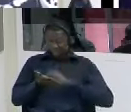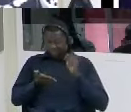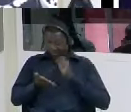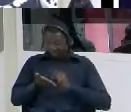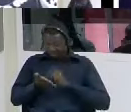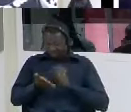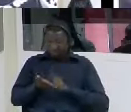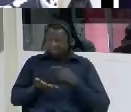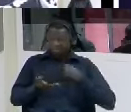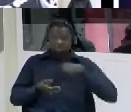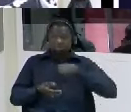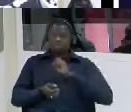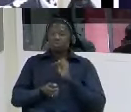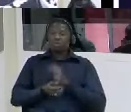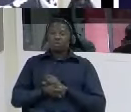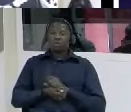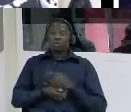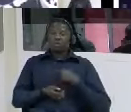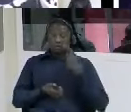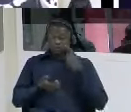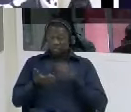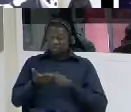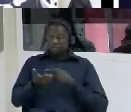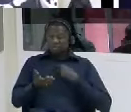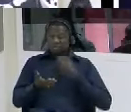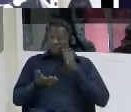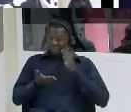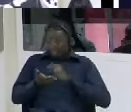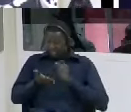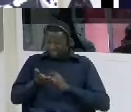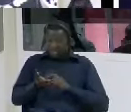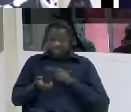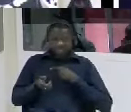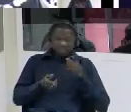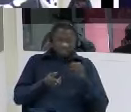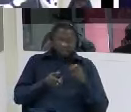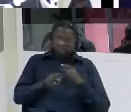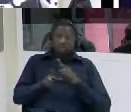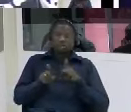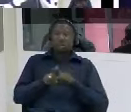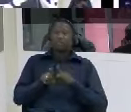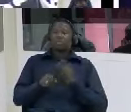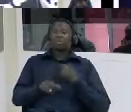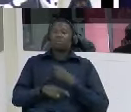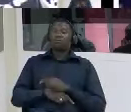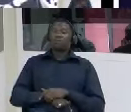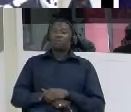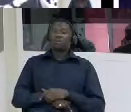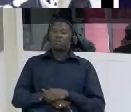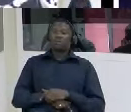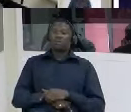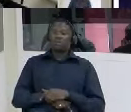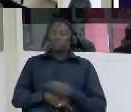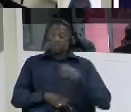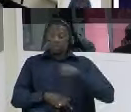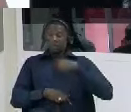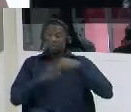statements are not the same as a result my lawyer lawyer jobate